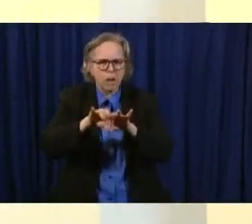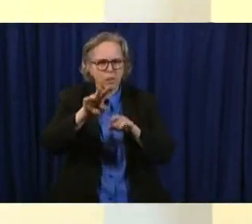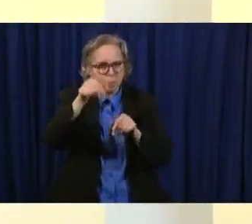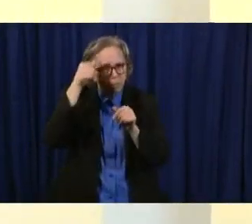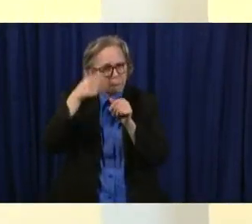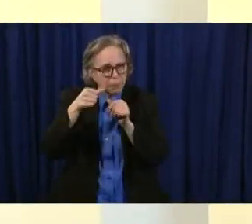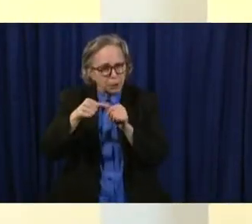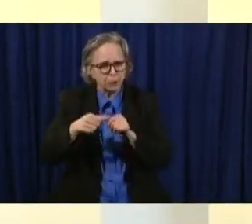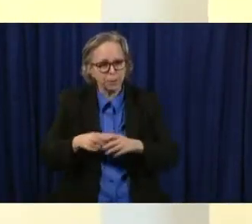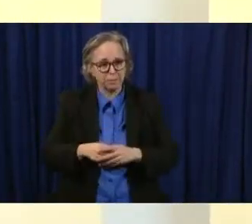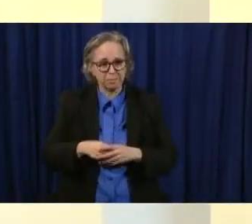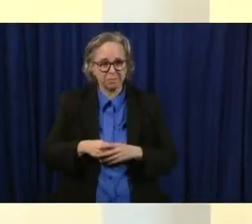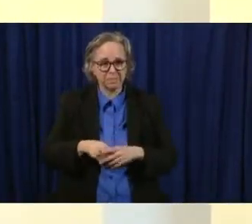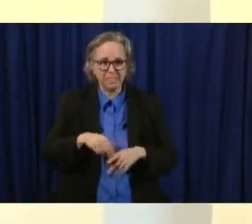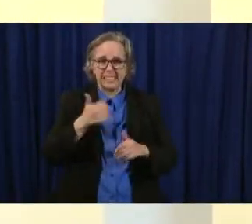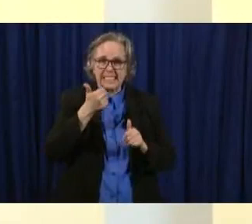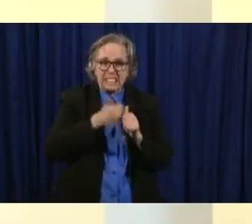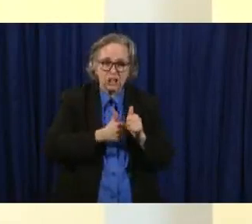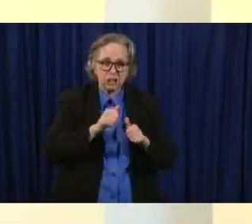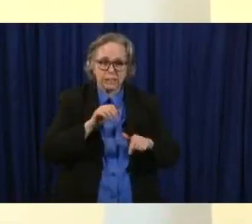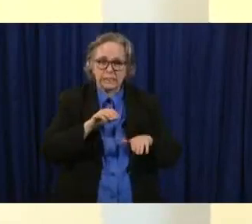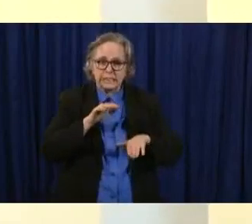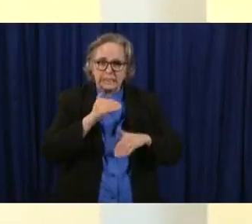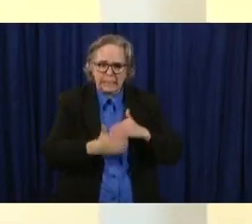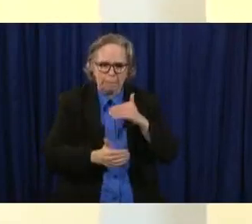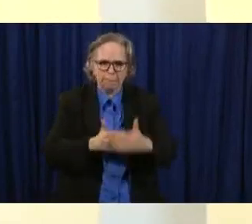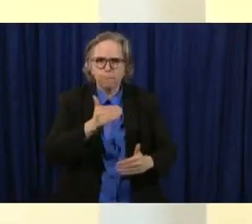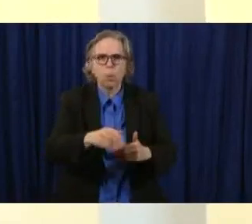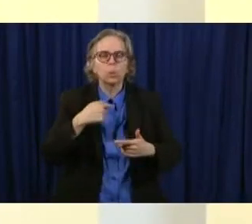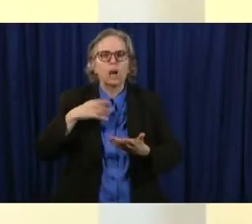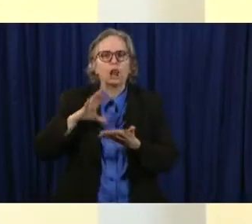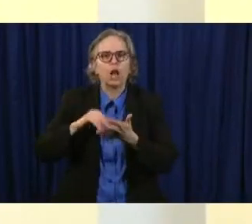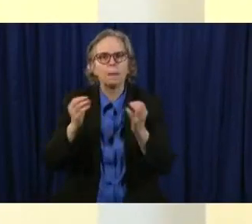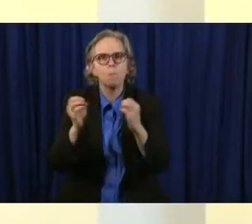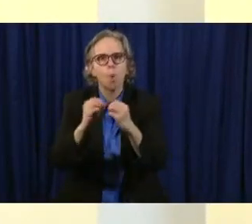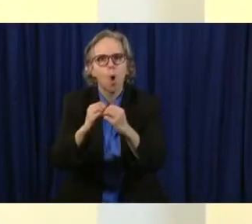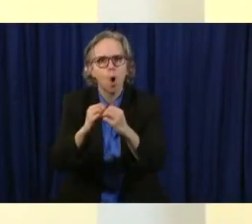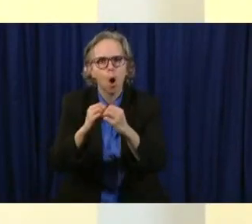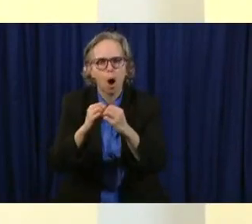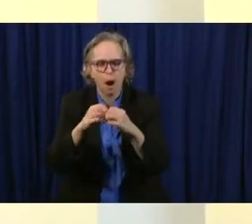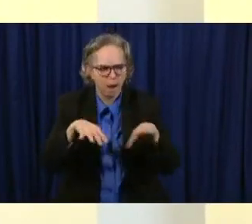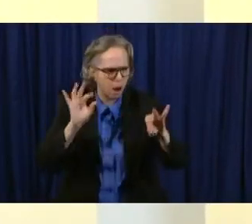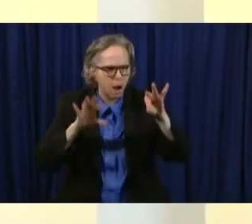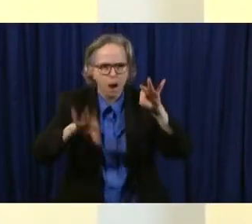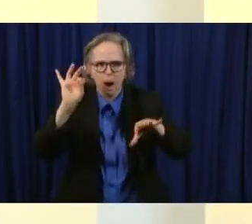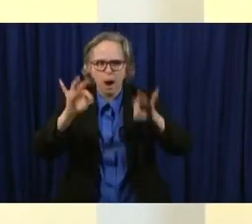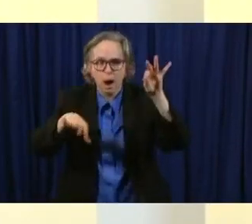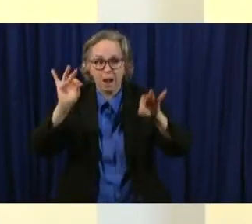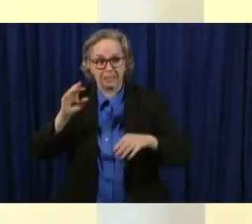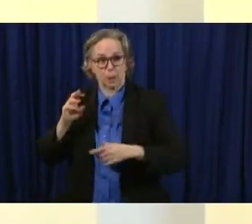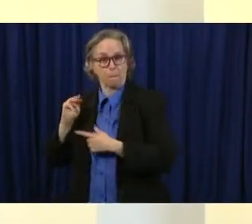way we're going to learn more and more about this virus. So what was known say on March 10th, you know, and what we knew